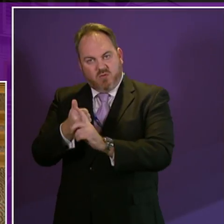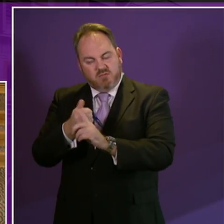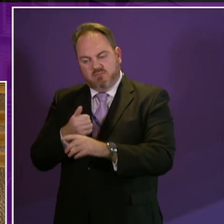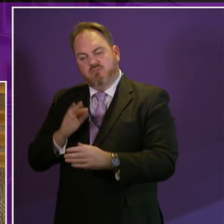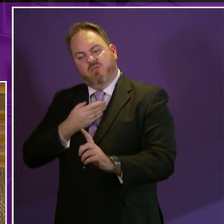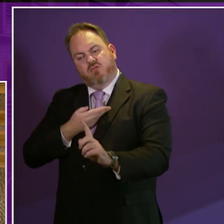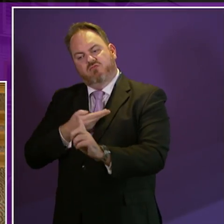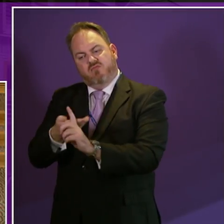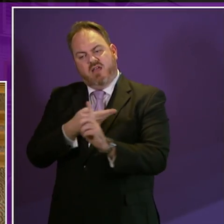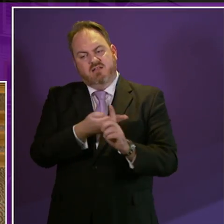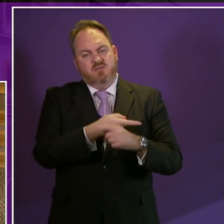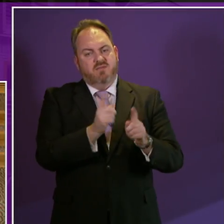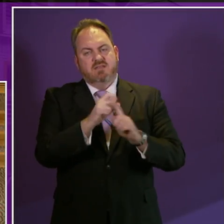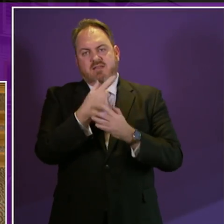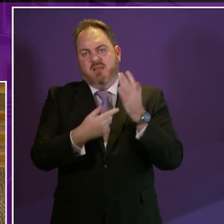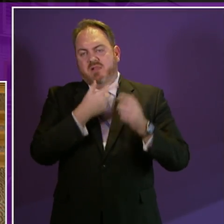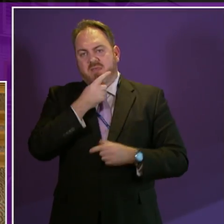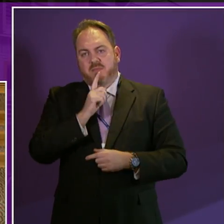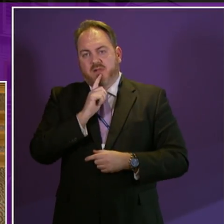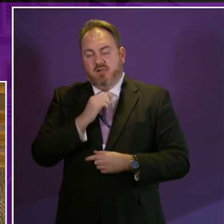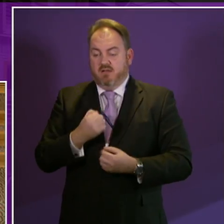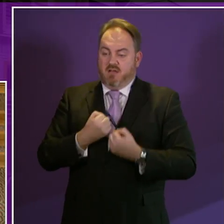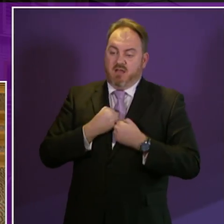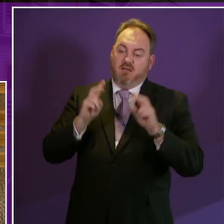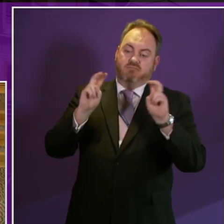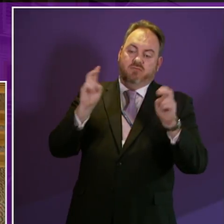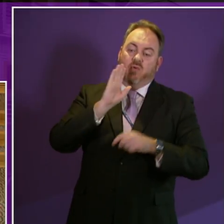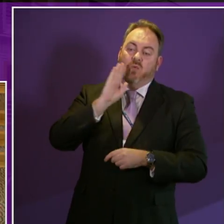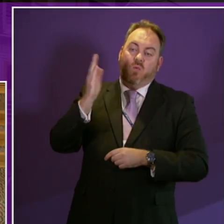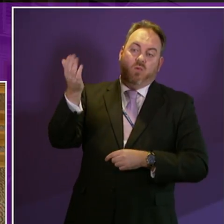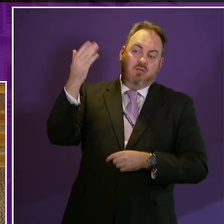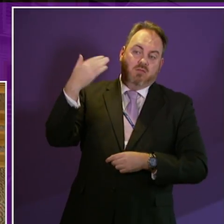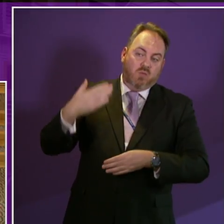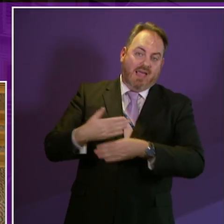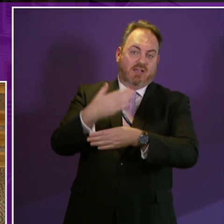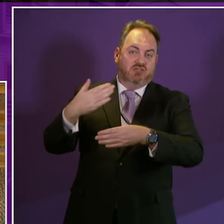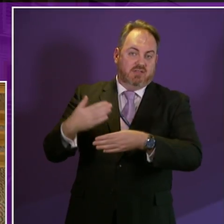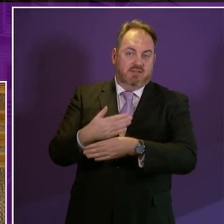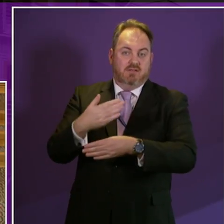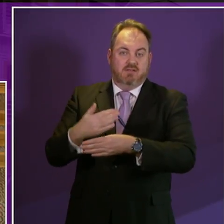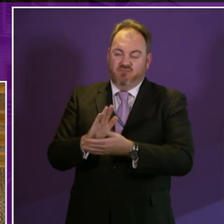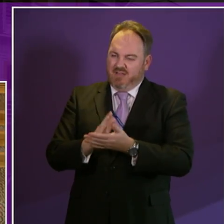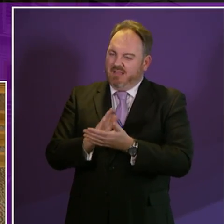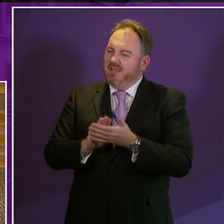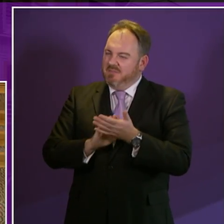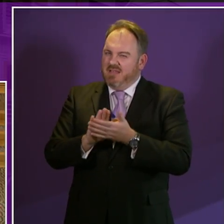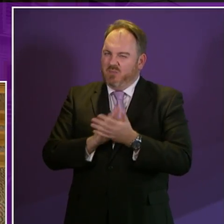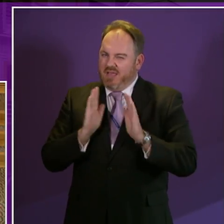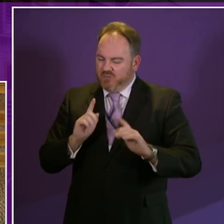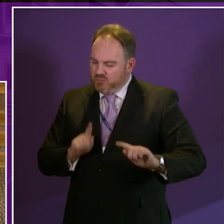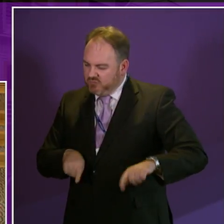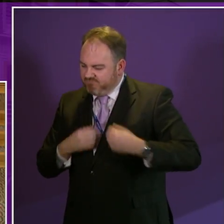people. The call to action, the theme for Human Rights Day 2016, challenges us all to do more.